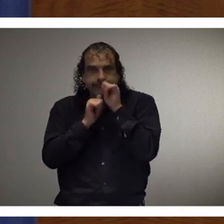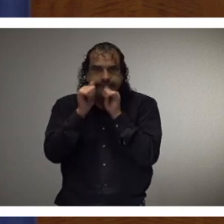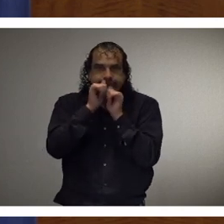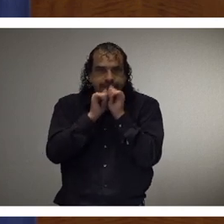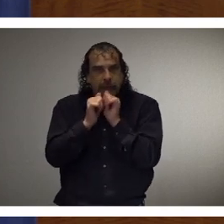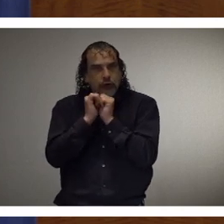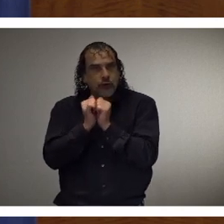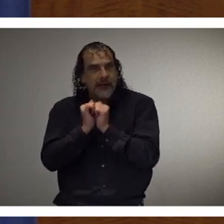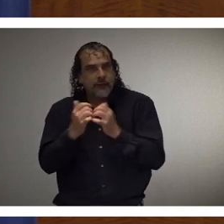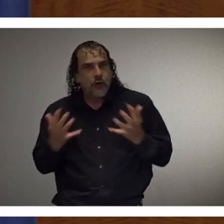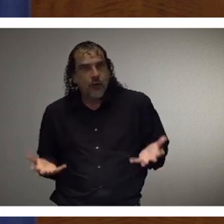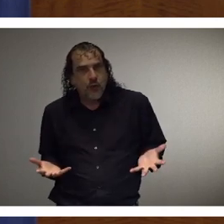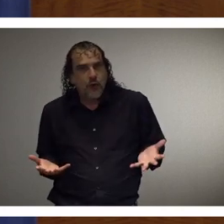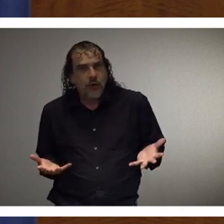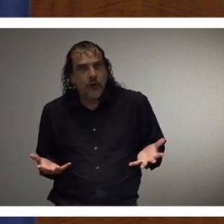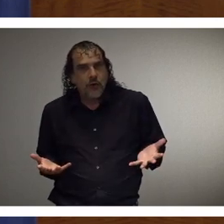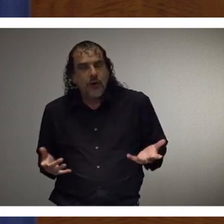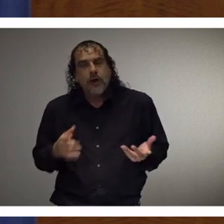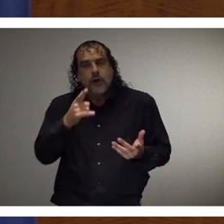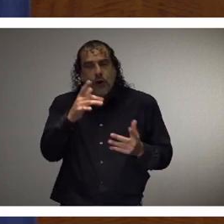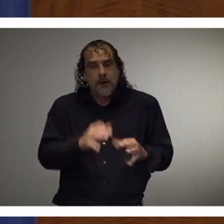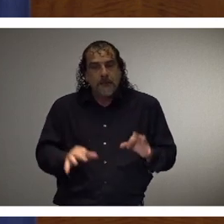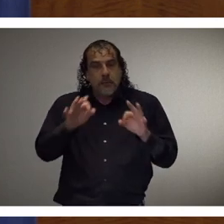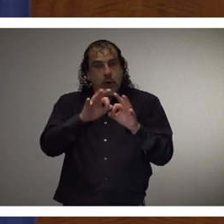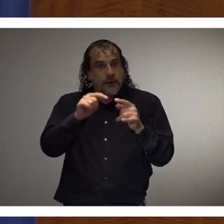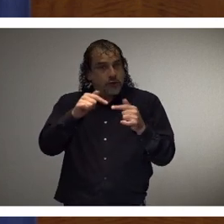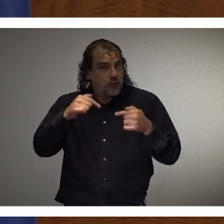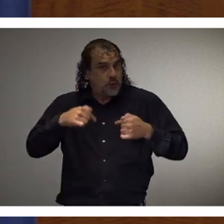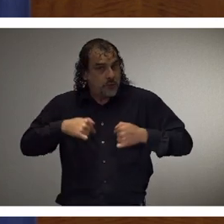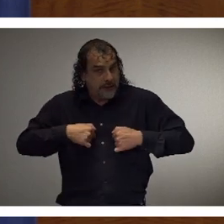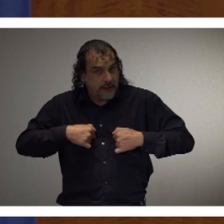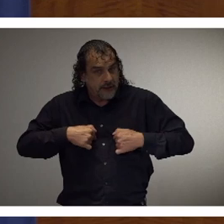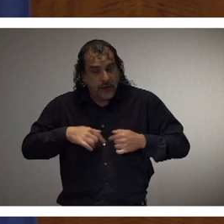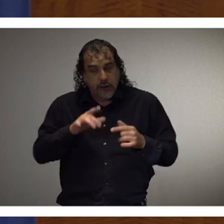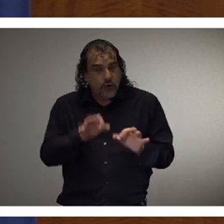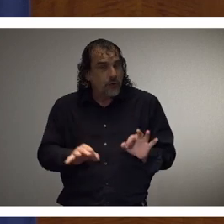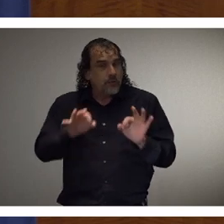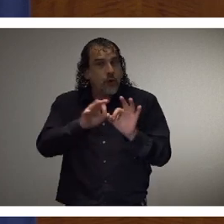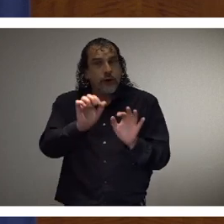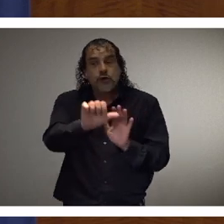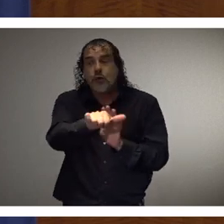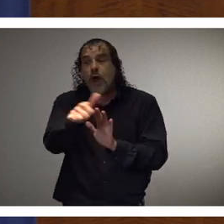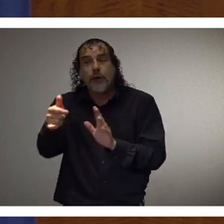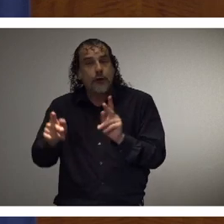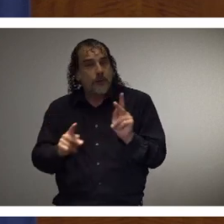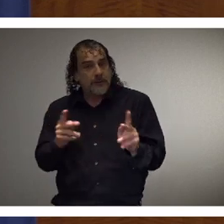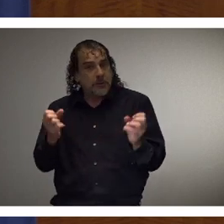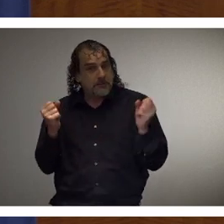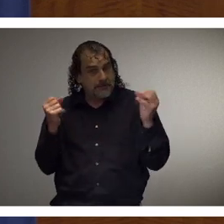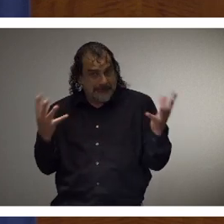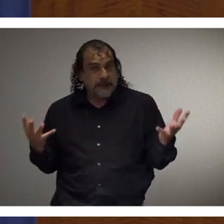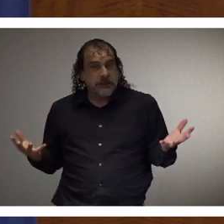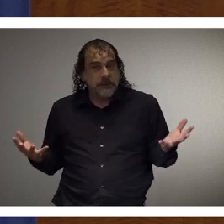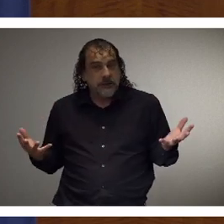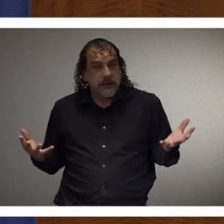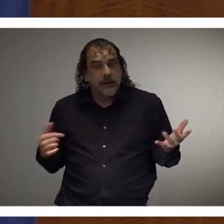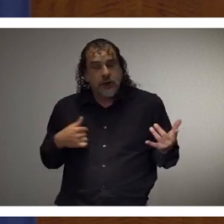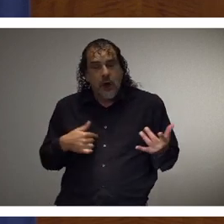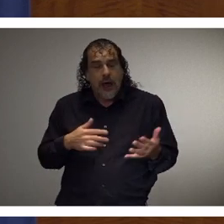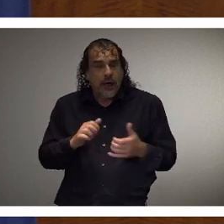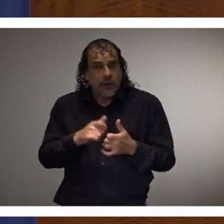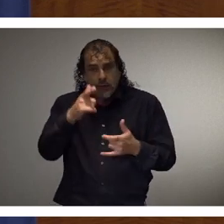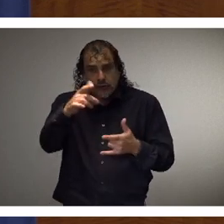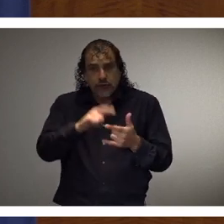You are important to me and you are important to many others. I'm counting on you to get through this